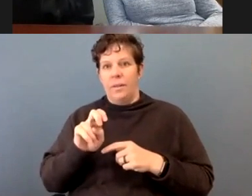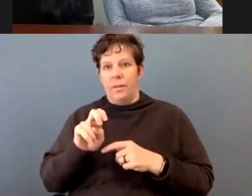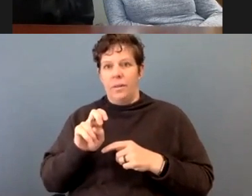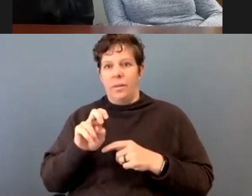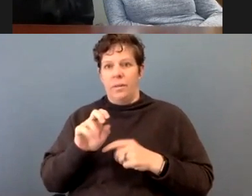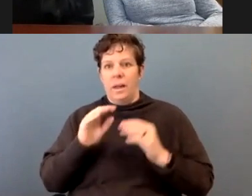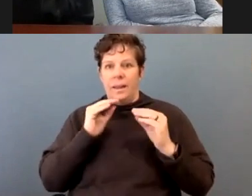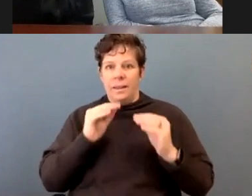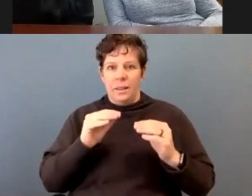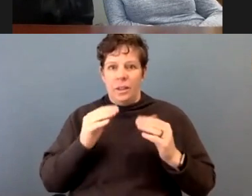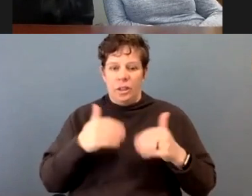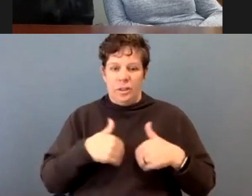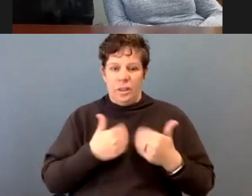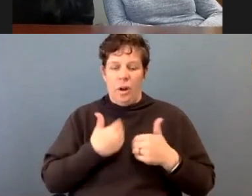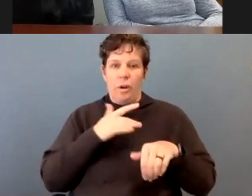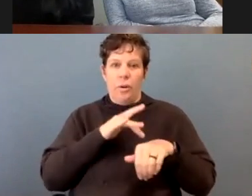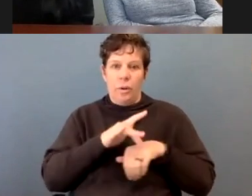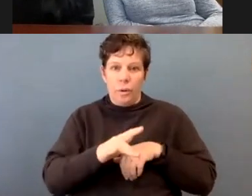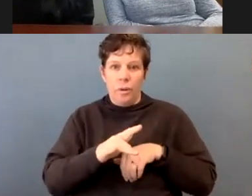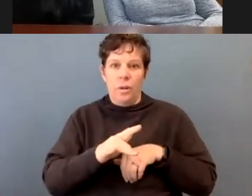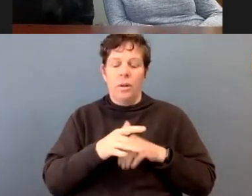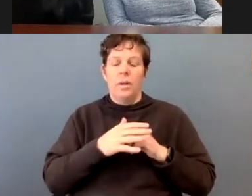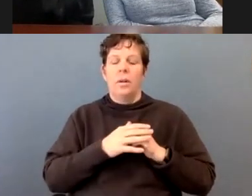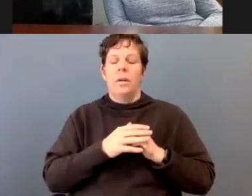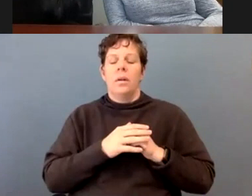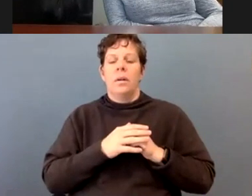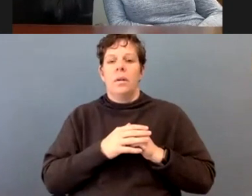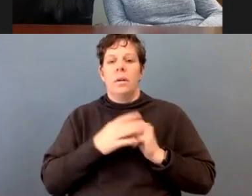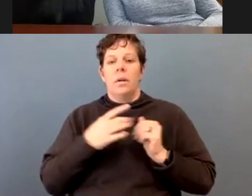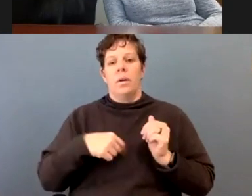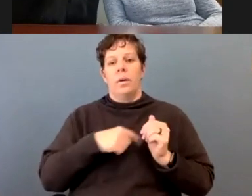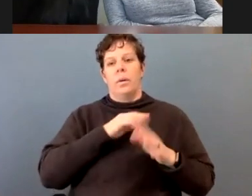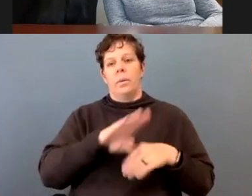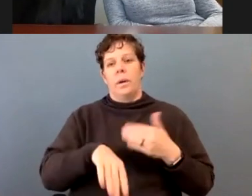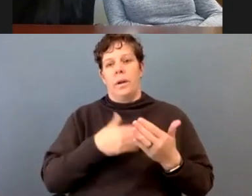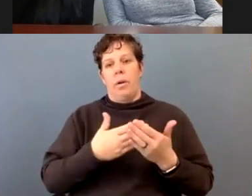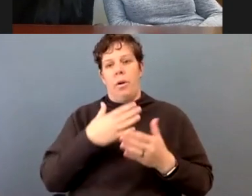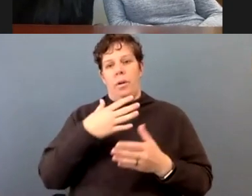And we all, everybody in this conference